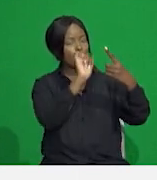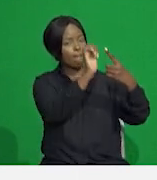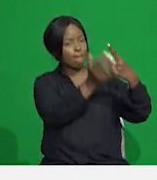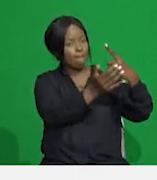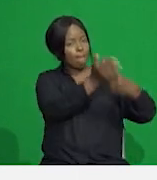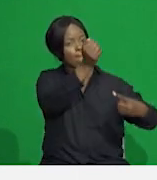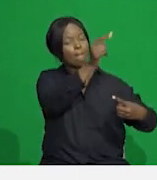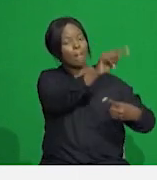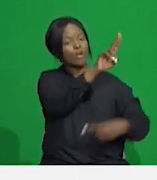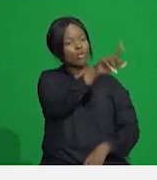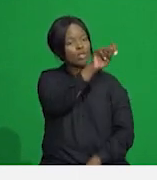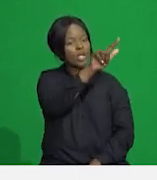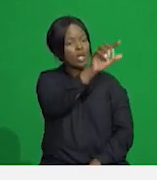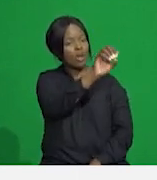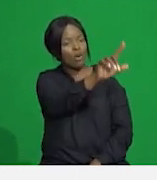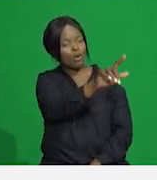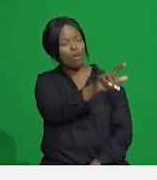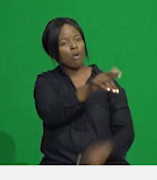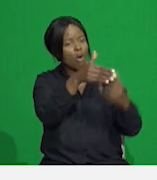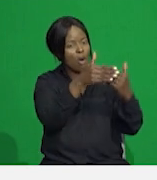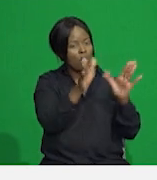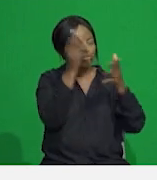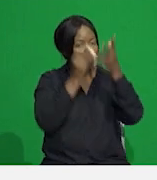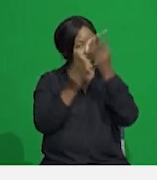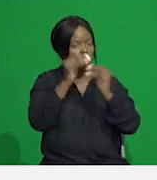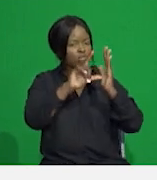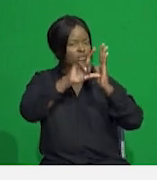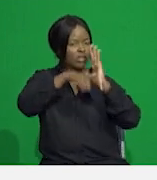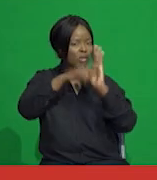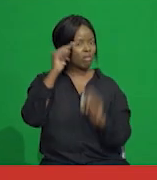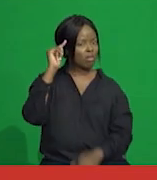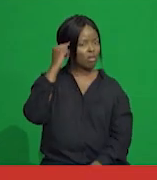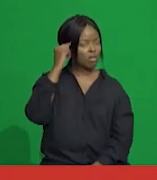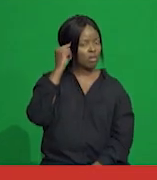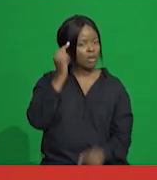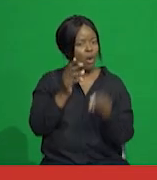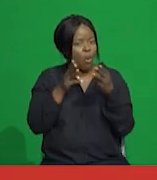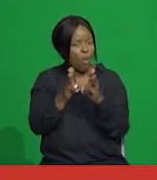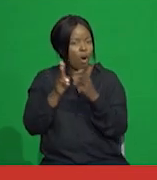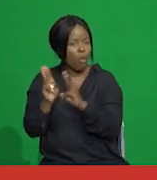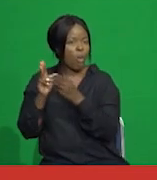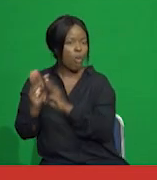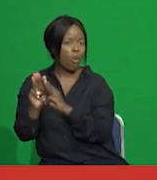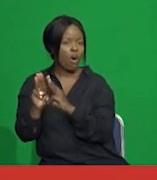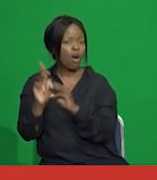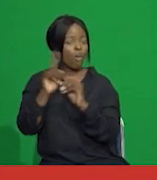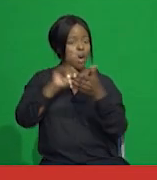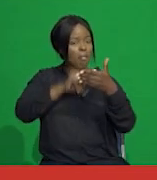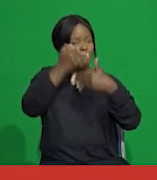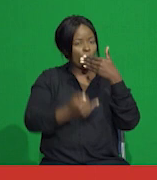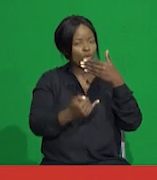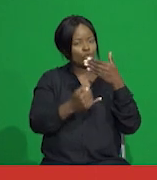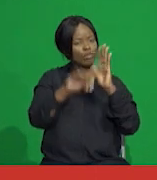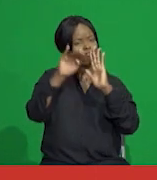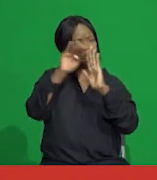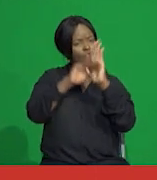open innovation and systems and design thinking approaches, has initiated various projects and programs